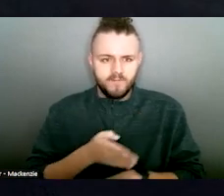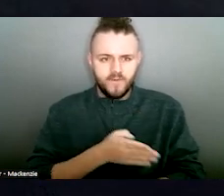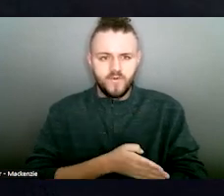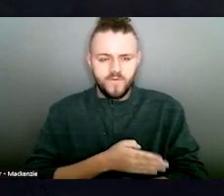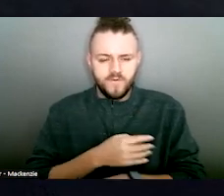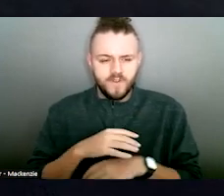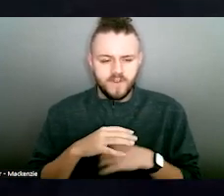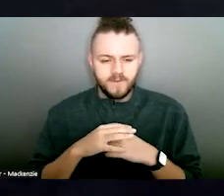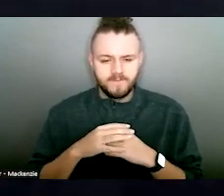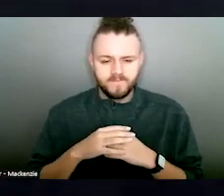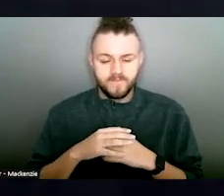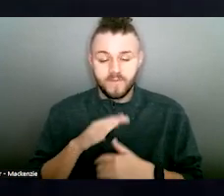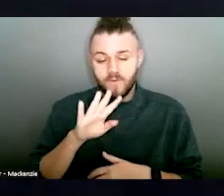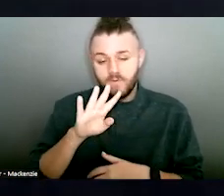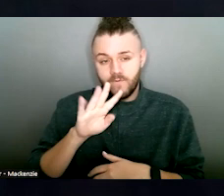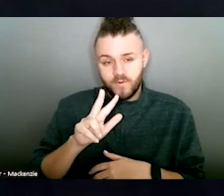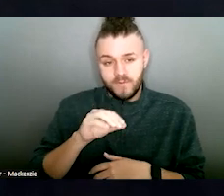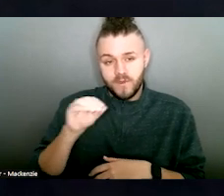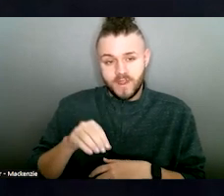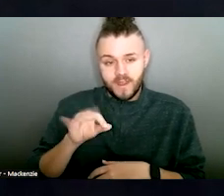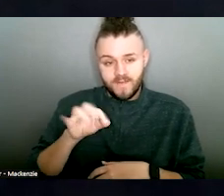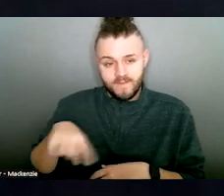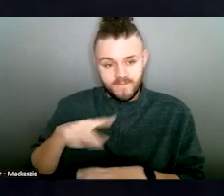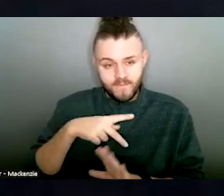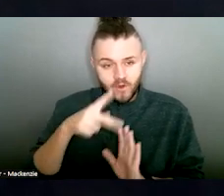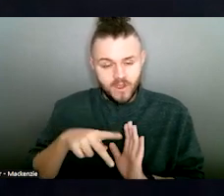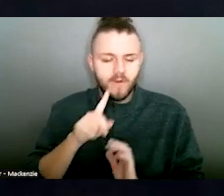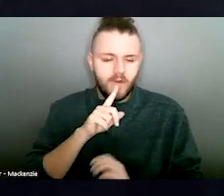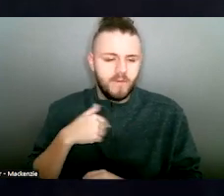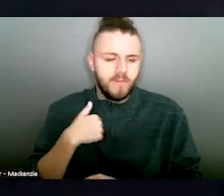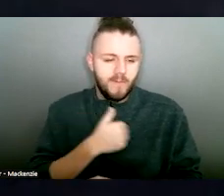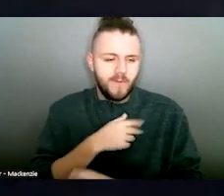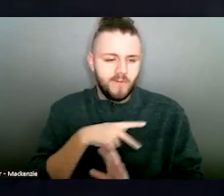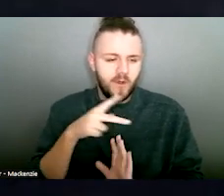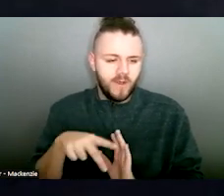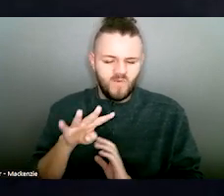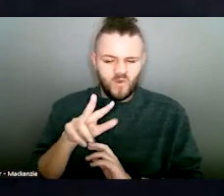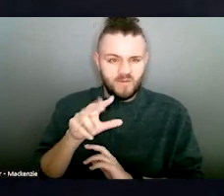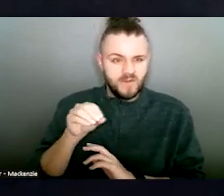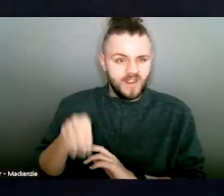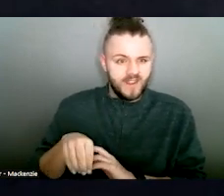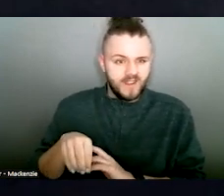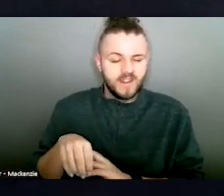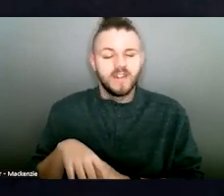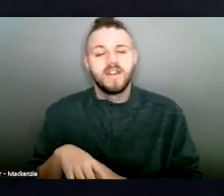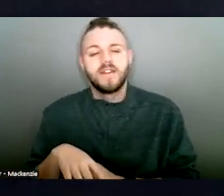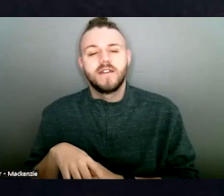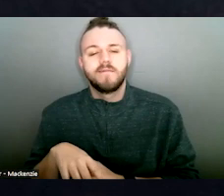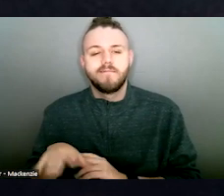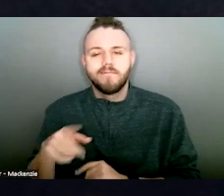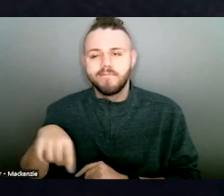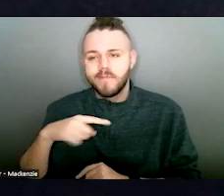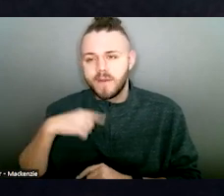43% of those programs, our member programs, have mental health